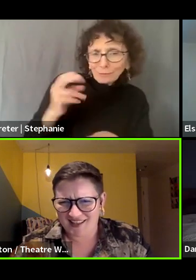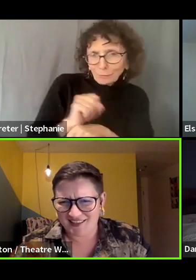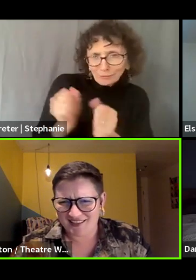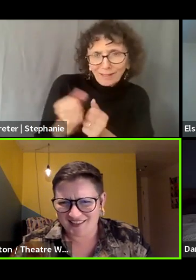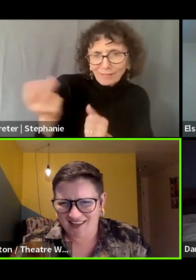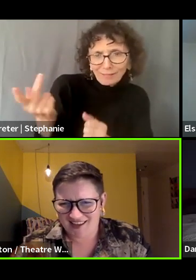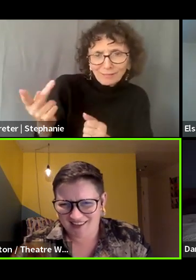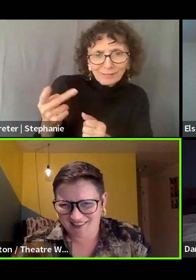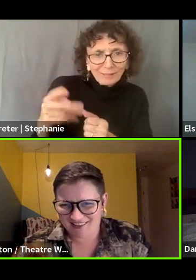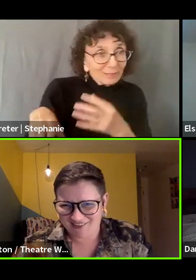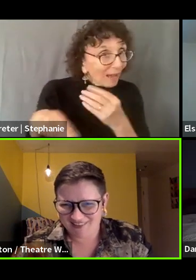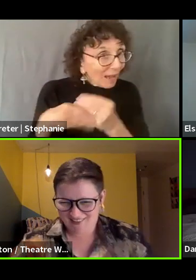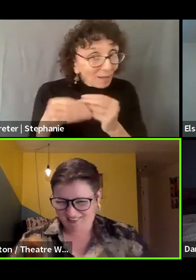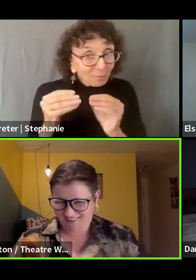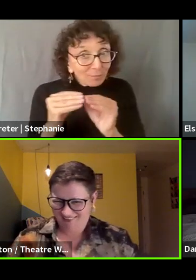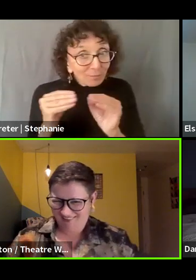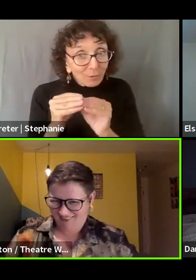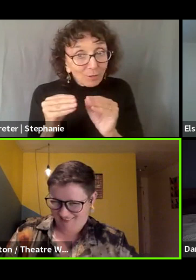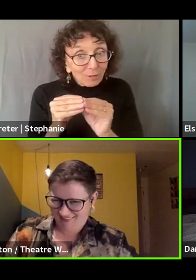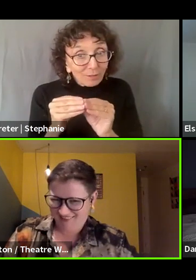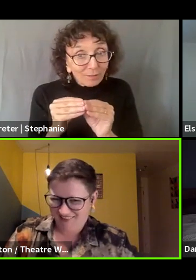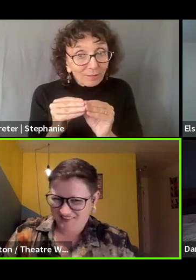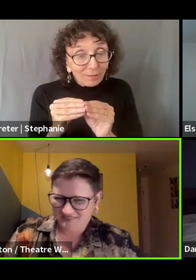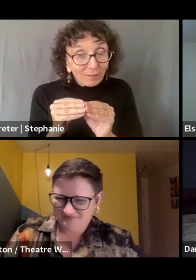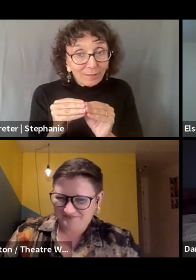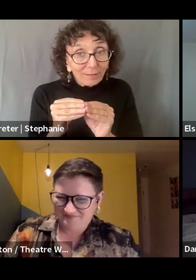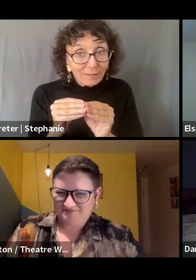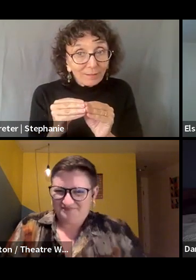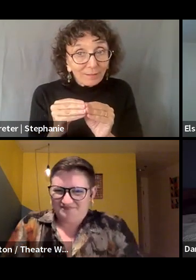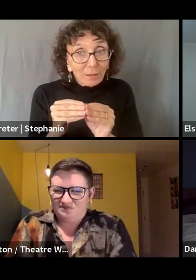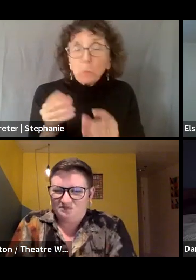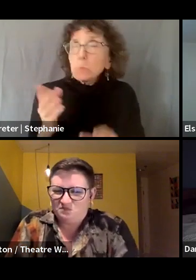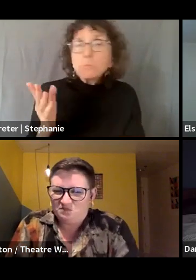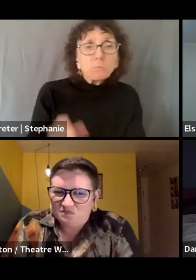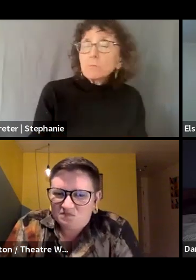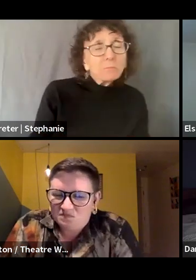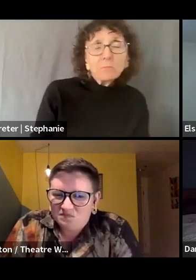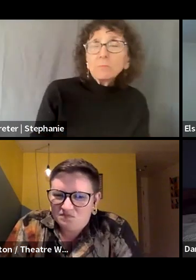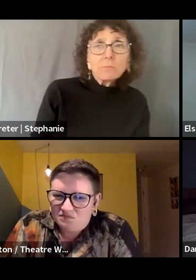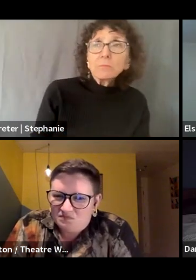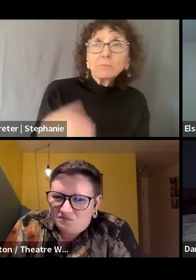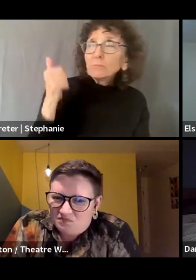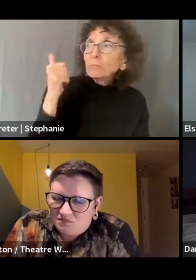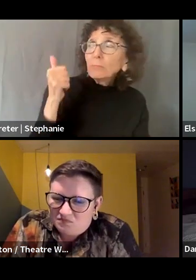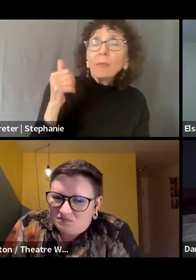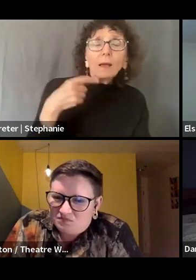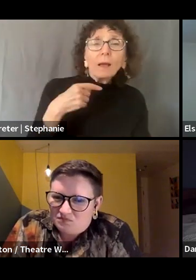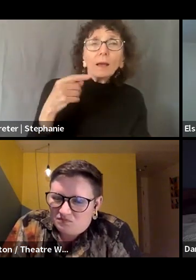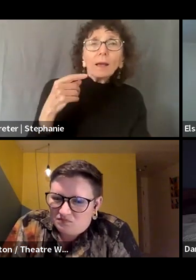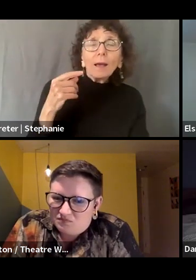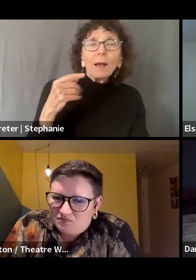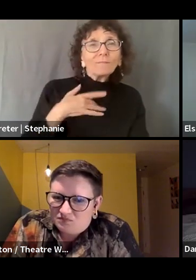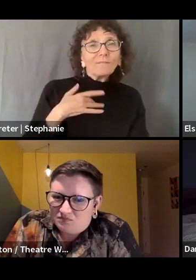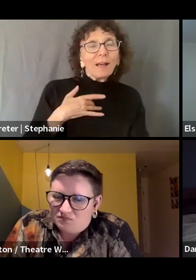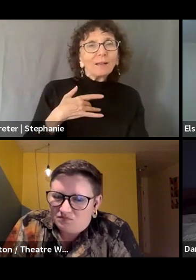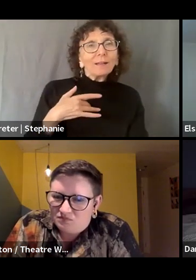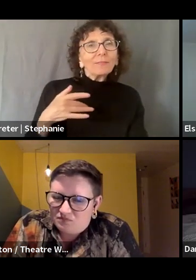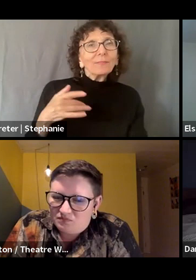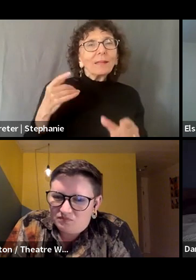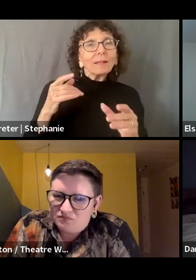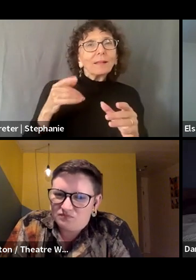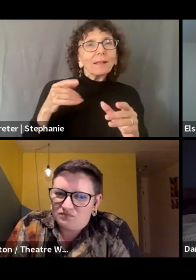Anything else on that, Natalie? you? No, I think, um, you know, it was important for us that the work look at,